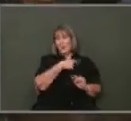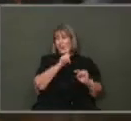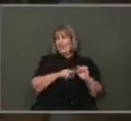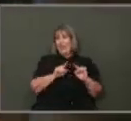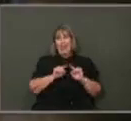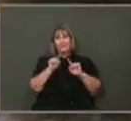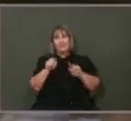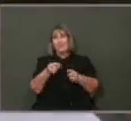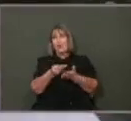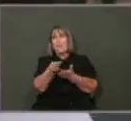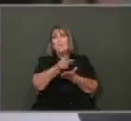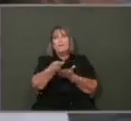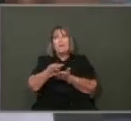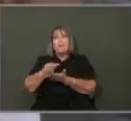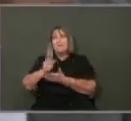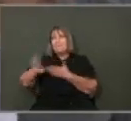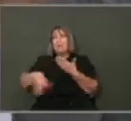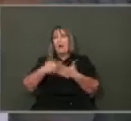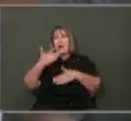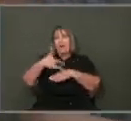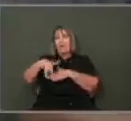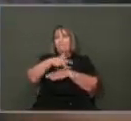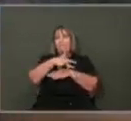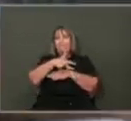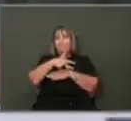the property that's vacant in the city of San Antonio.